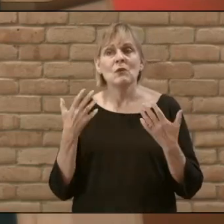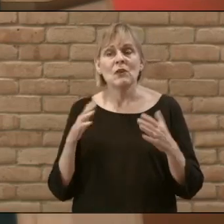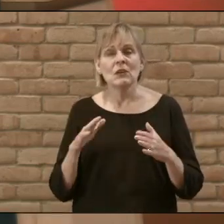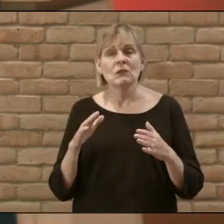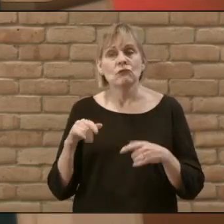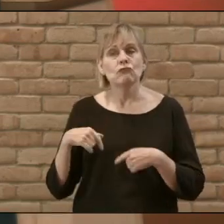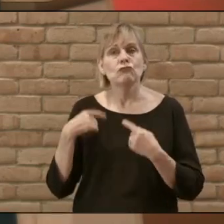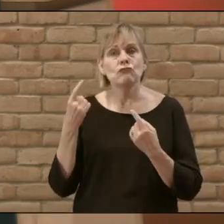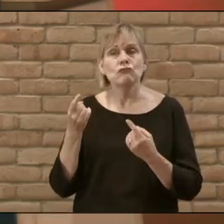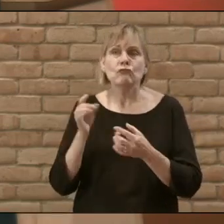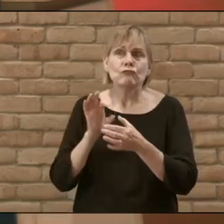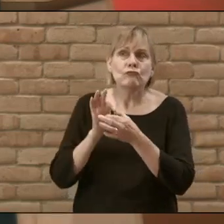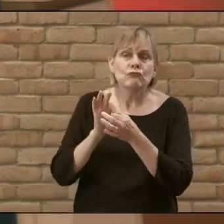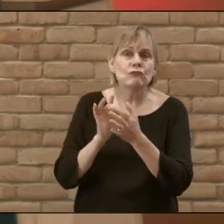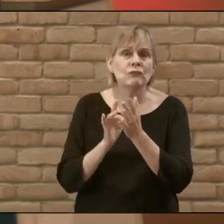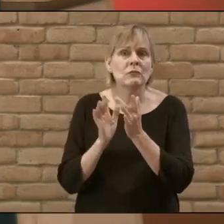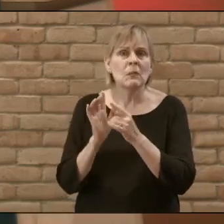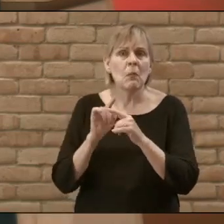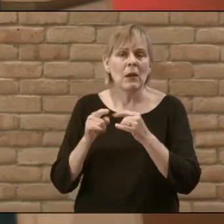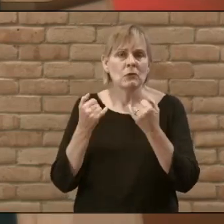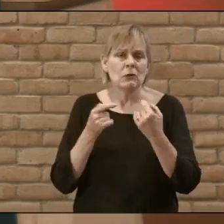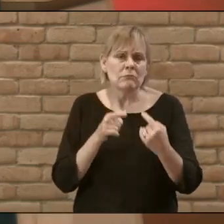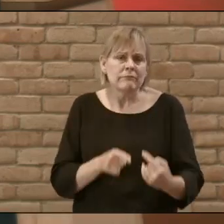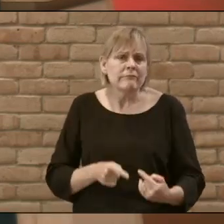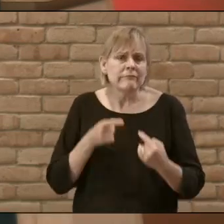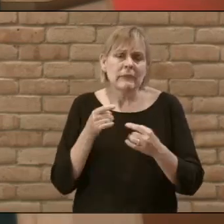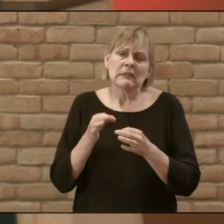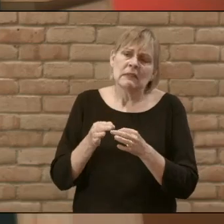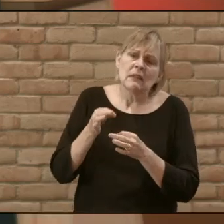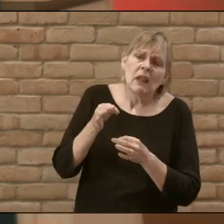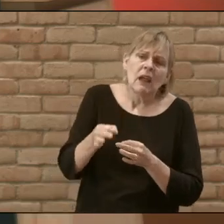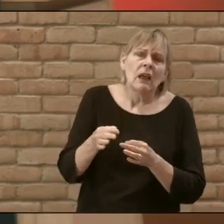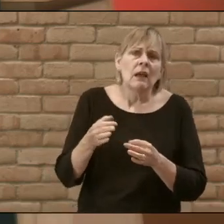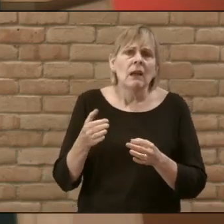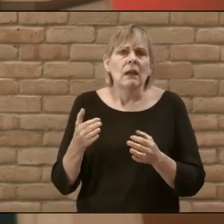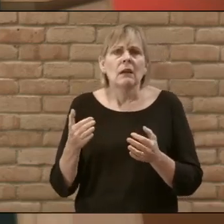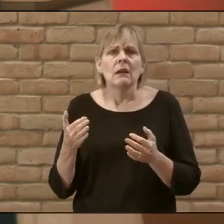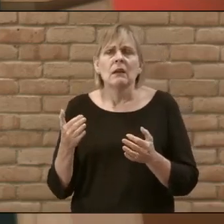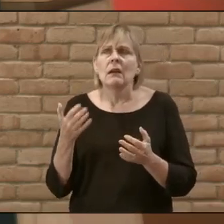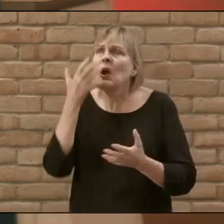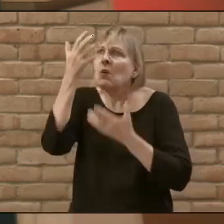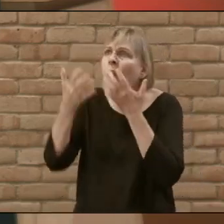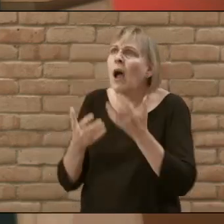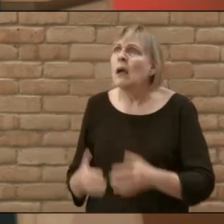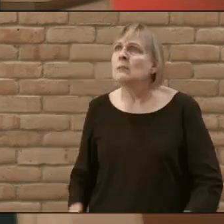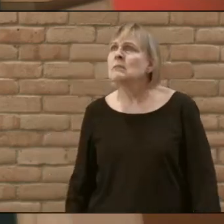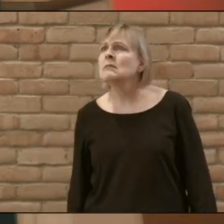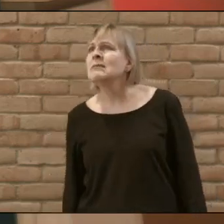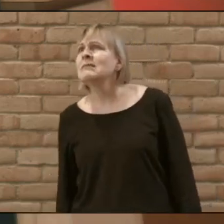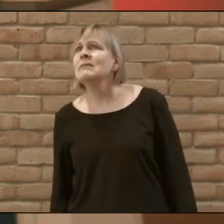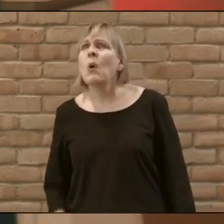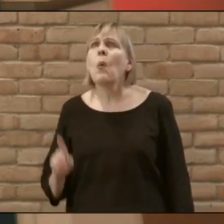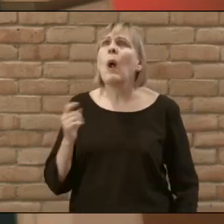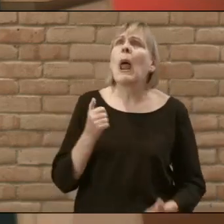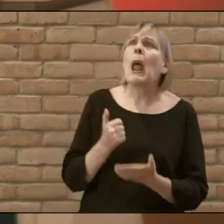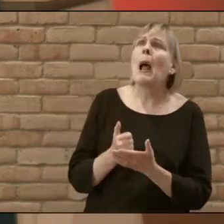some time and your struggle today is the delay between you crying out to Jesus for help and him actually giving you that help